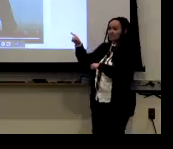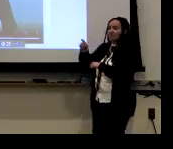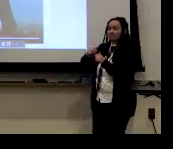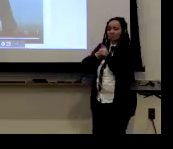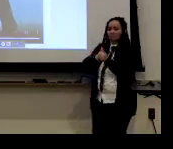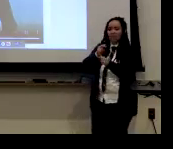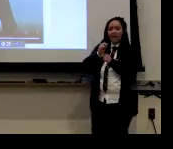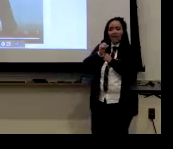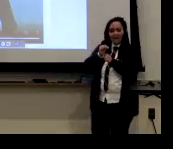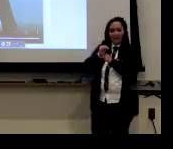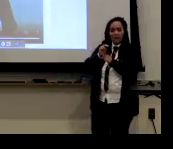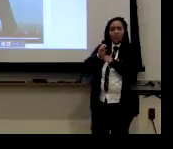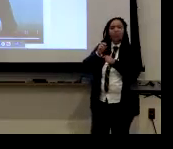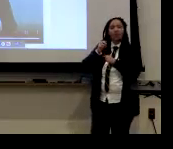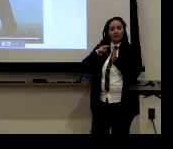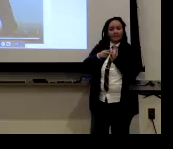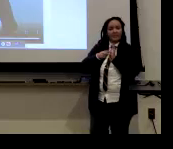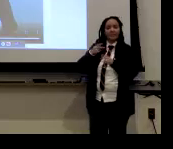is one time.